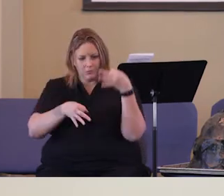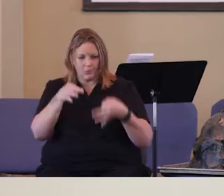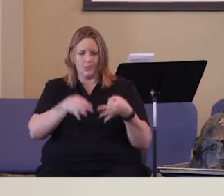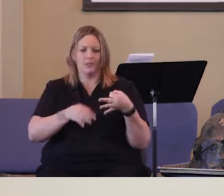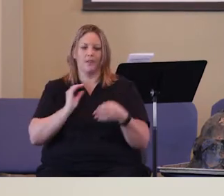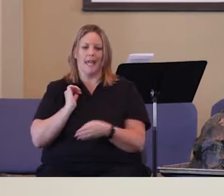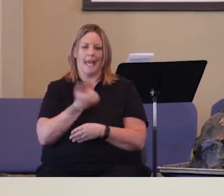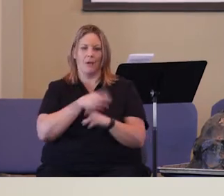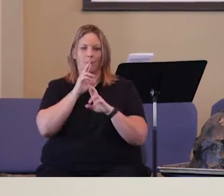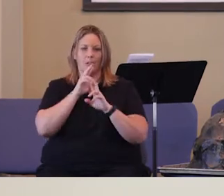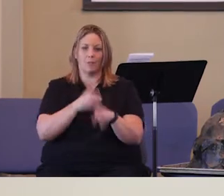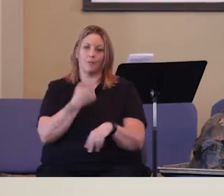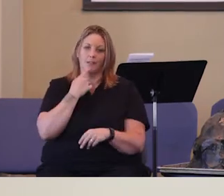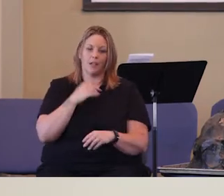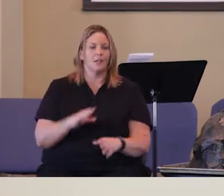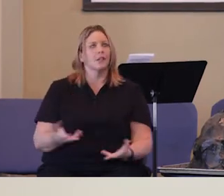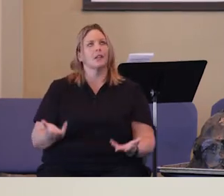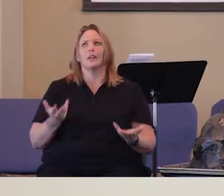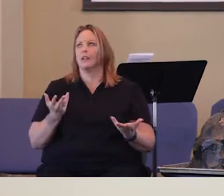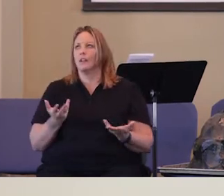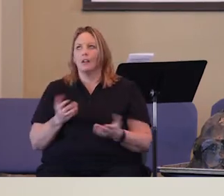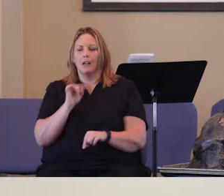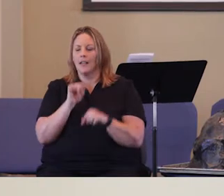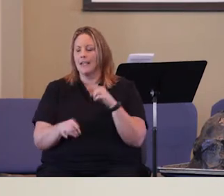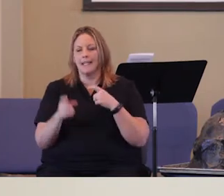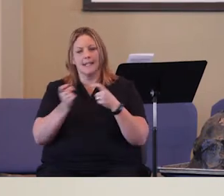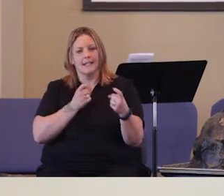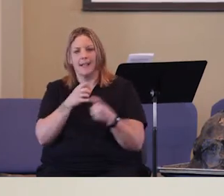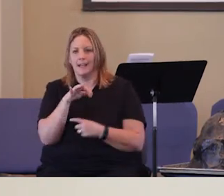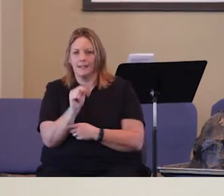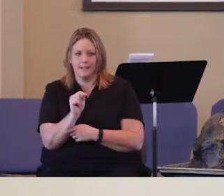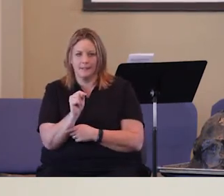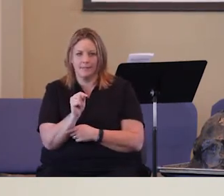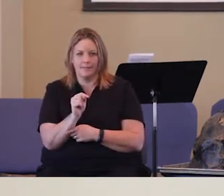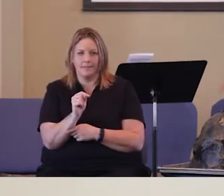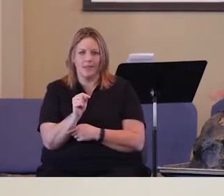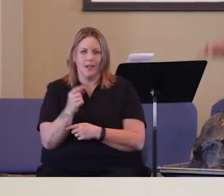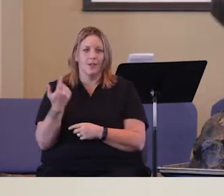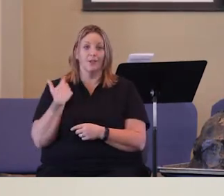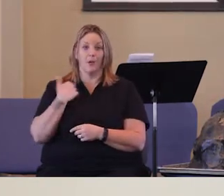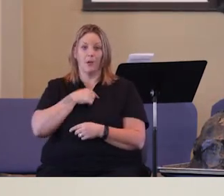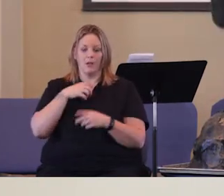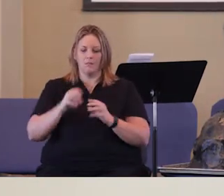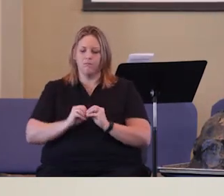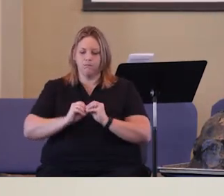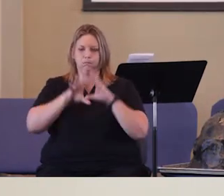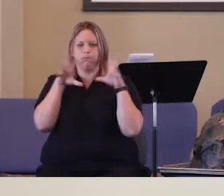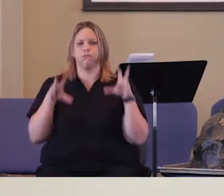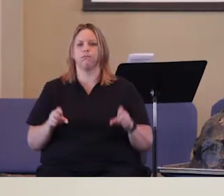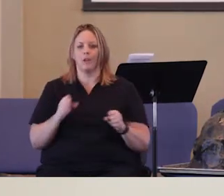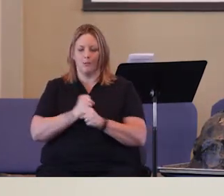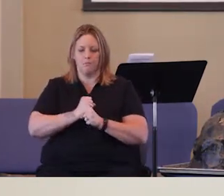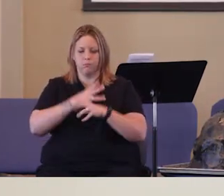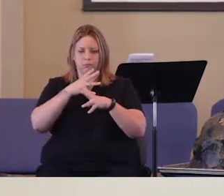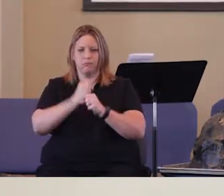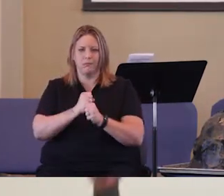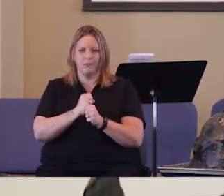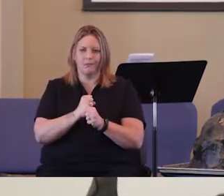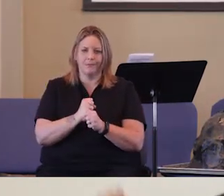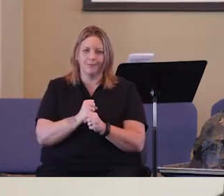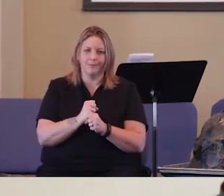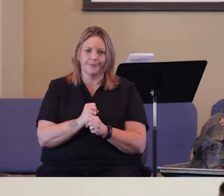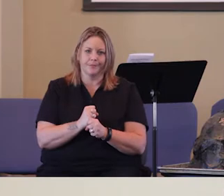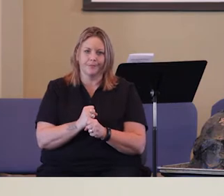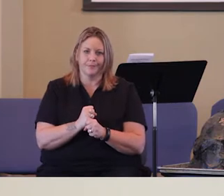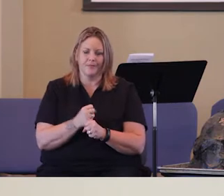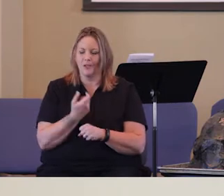responses by saying, man, I'm just, I can't handle anything anymore. And so we blow